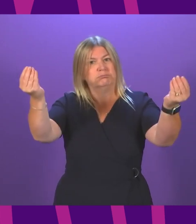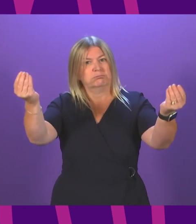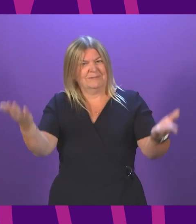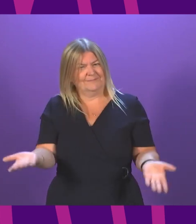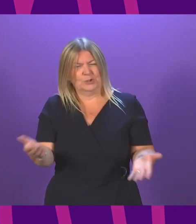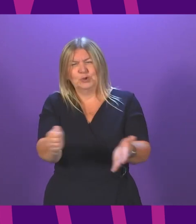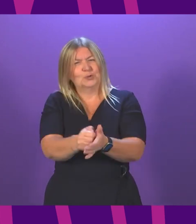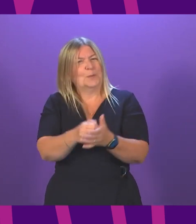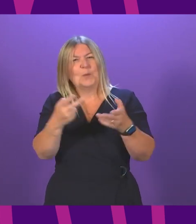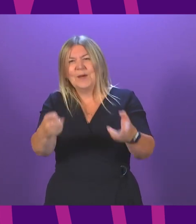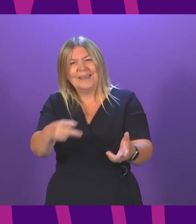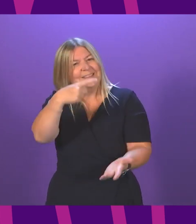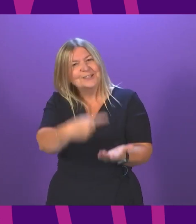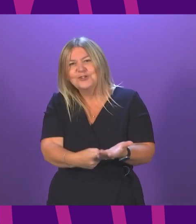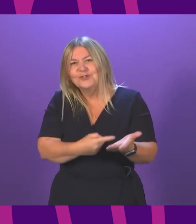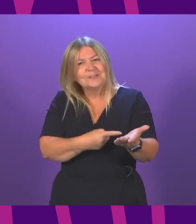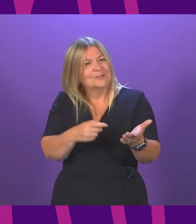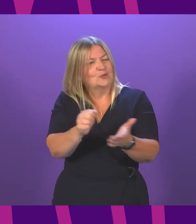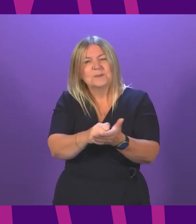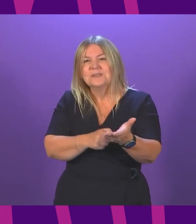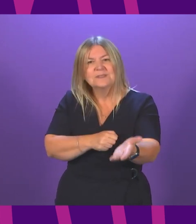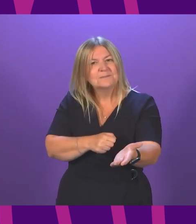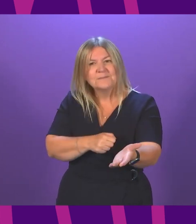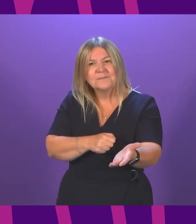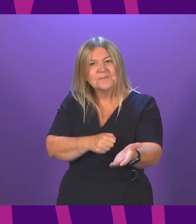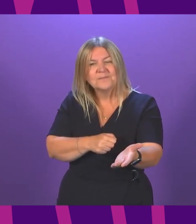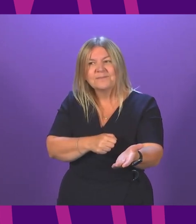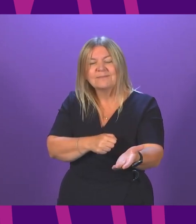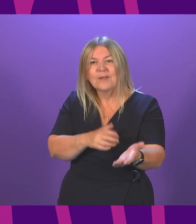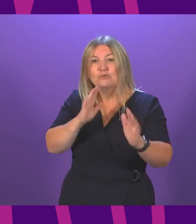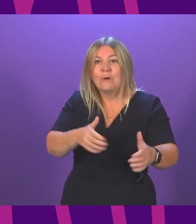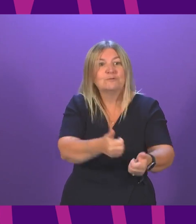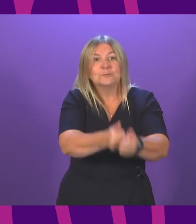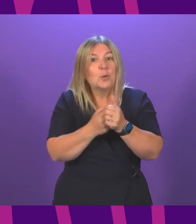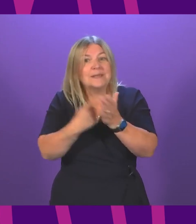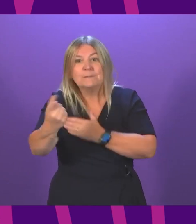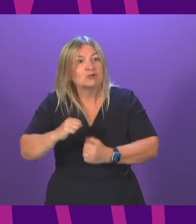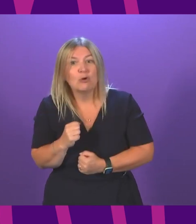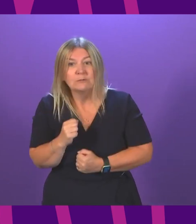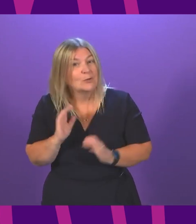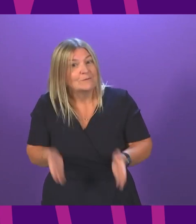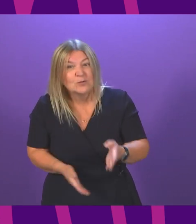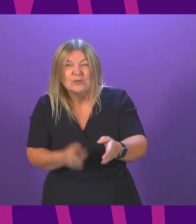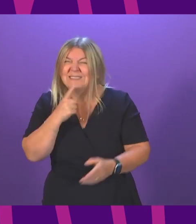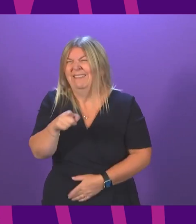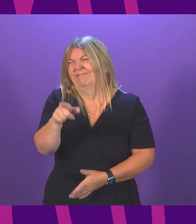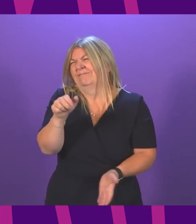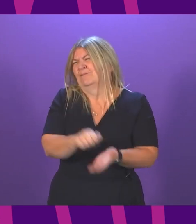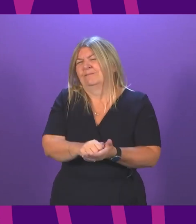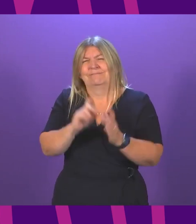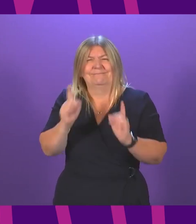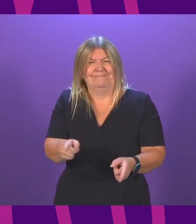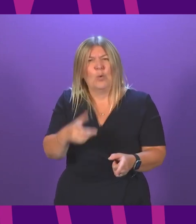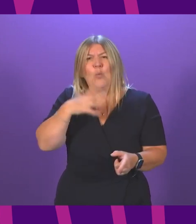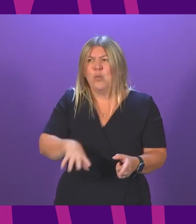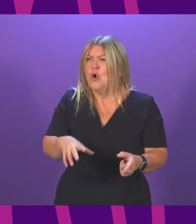way of these decisions being taken. You don't even have to support independence, surely, to say that it would be much better if we